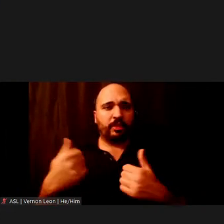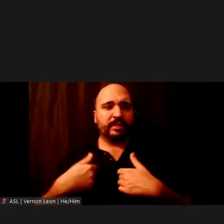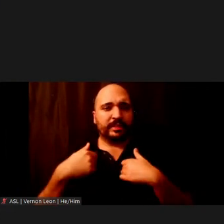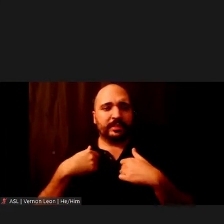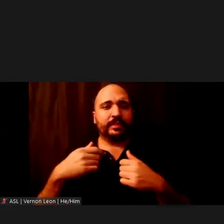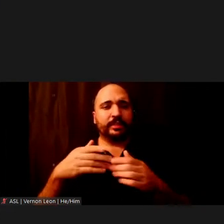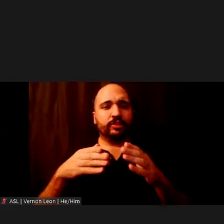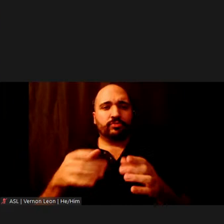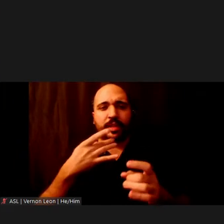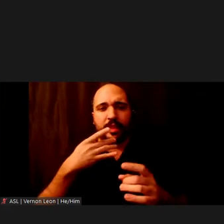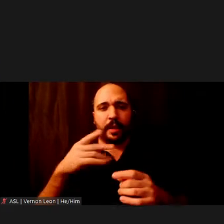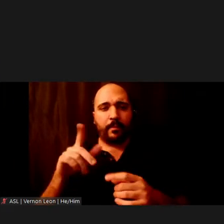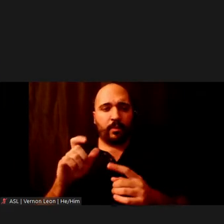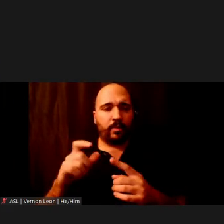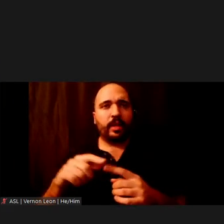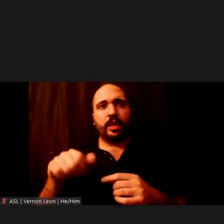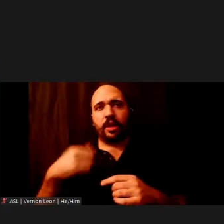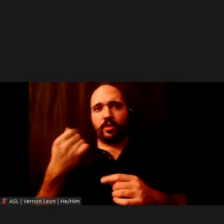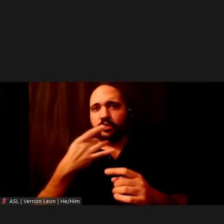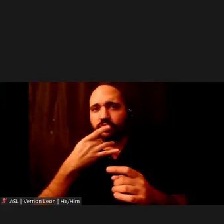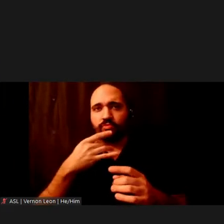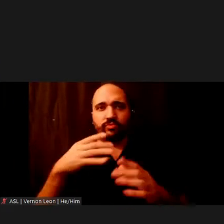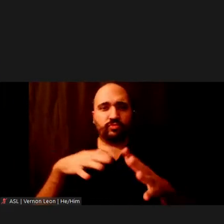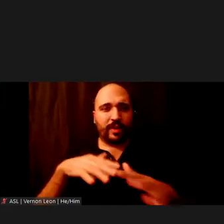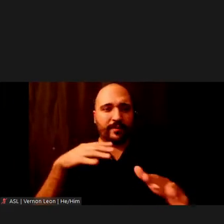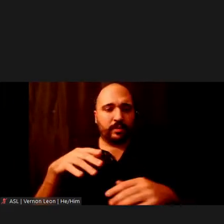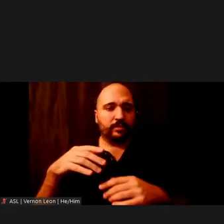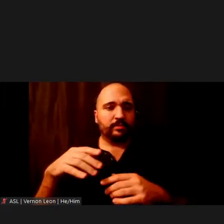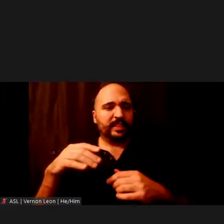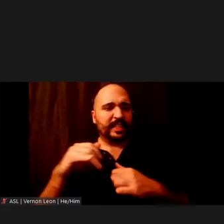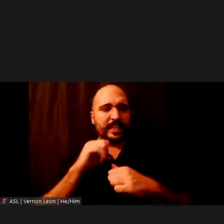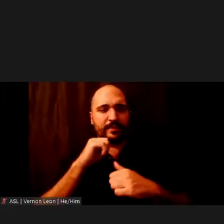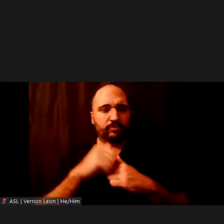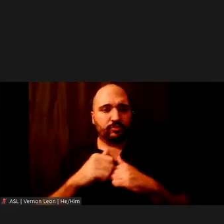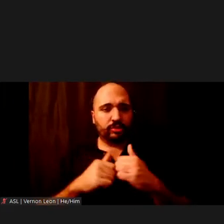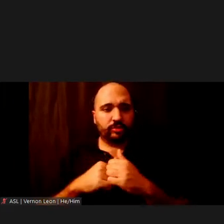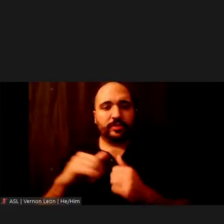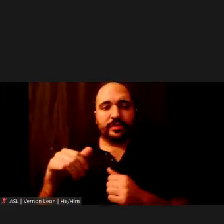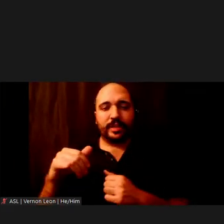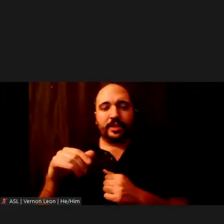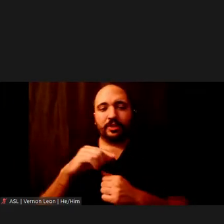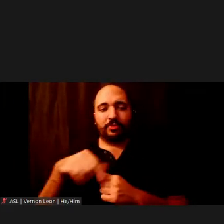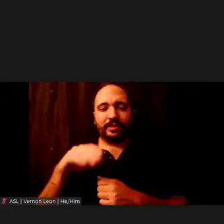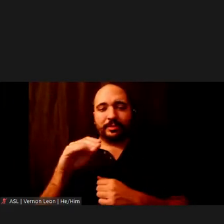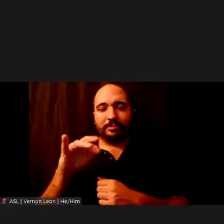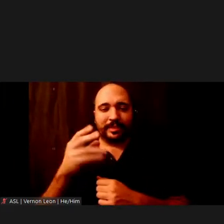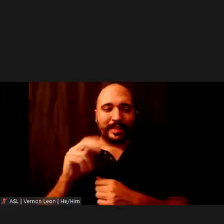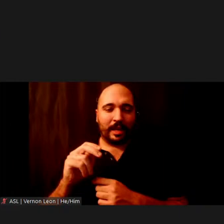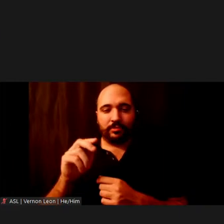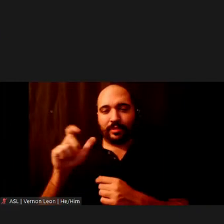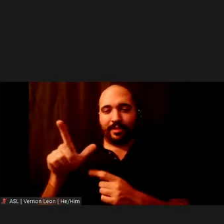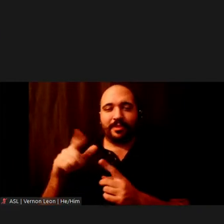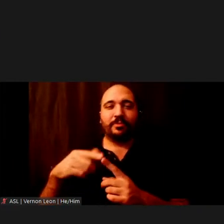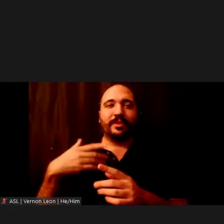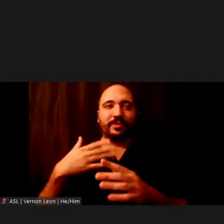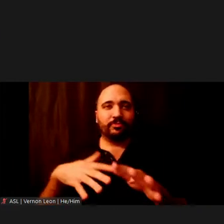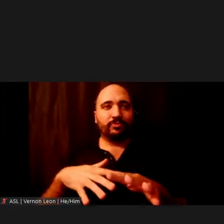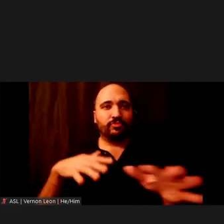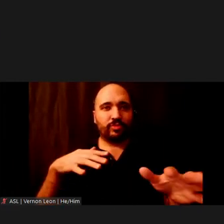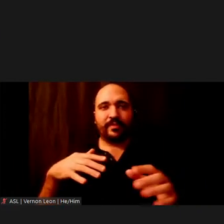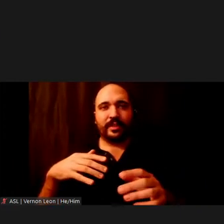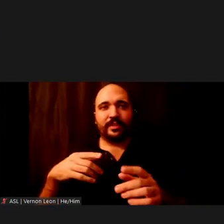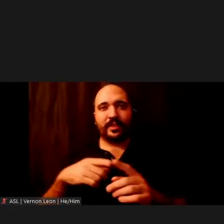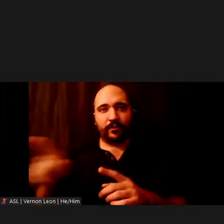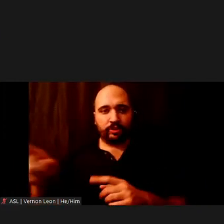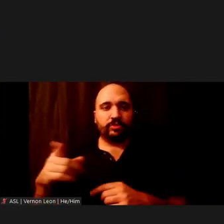traffic control infrastructure. Near the Queens Midtown Tunnel and Hugh Carey Tunnel, there will be some traffic diversions on the highway system that could result in